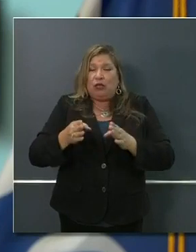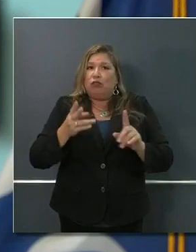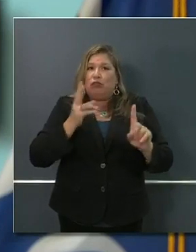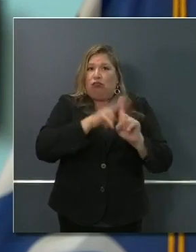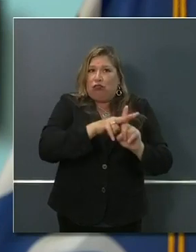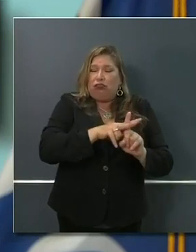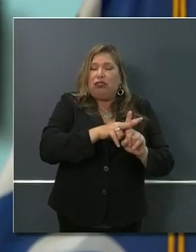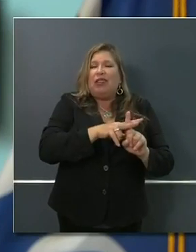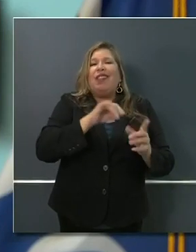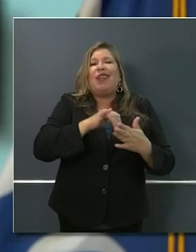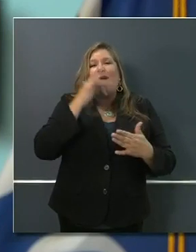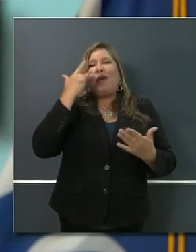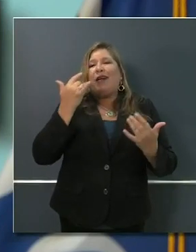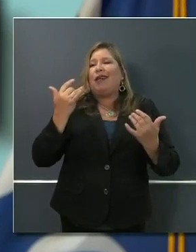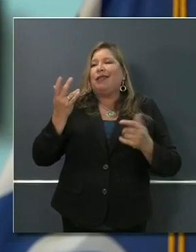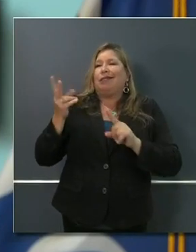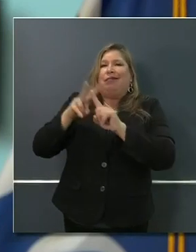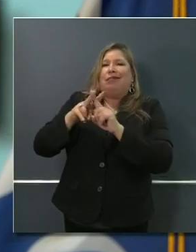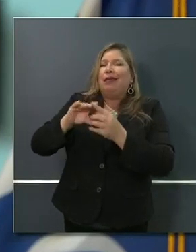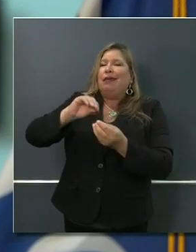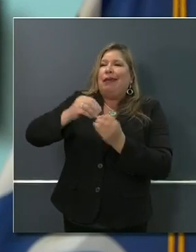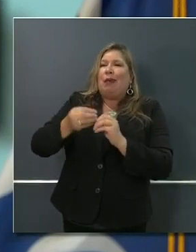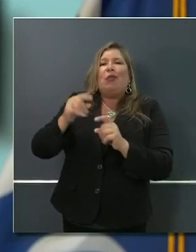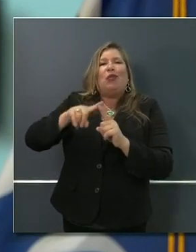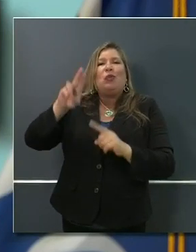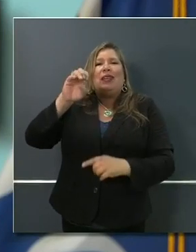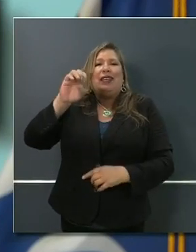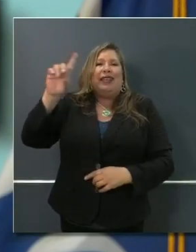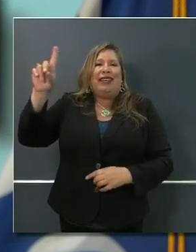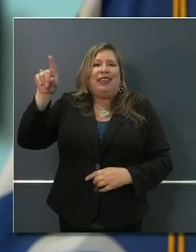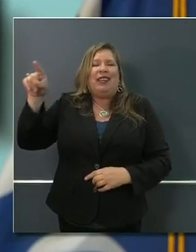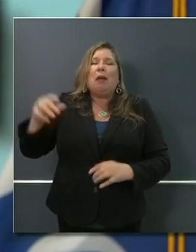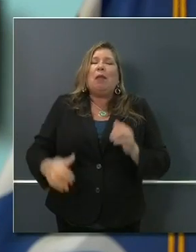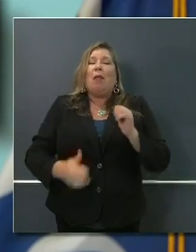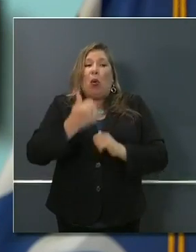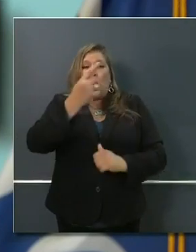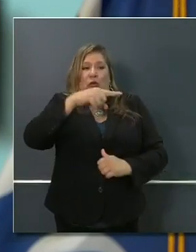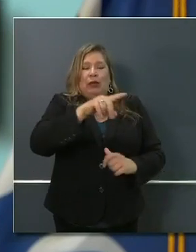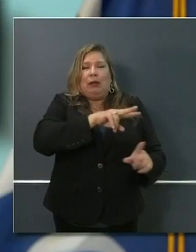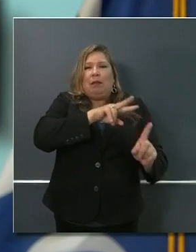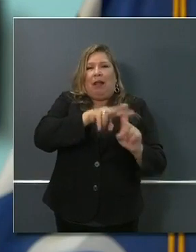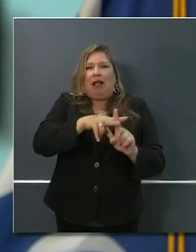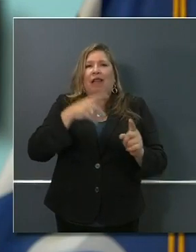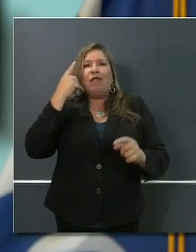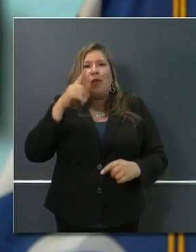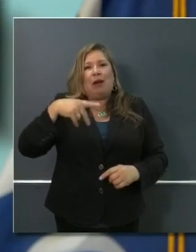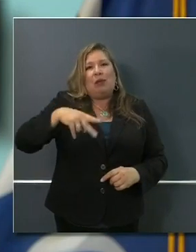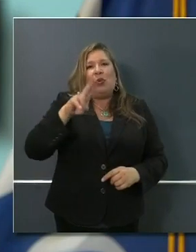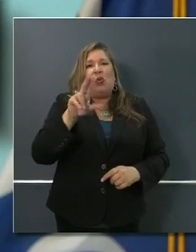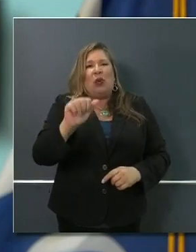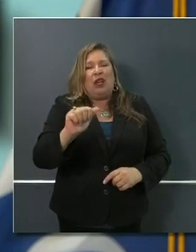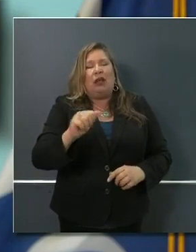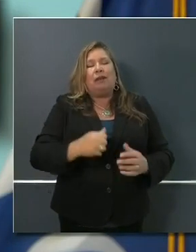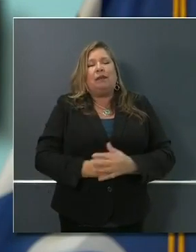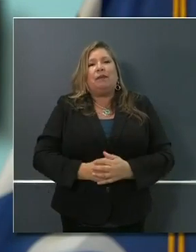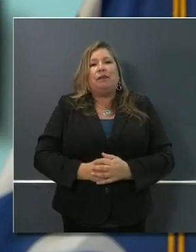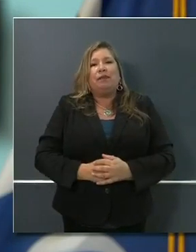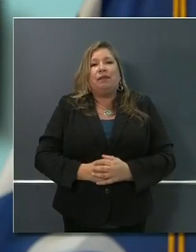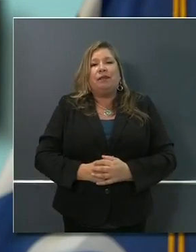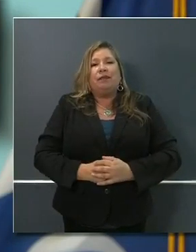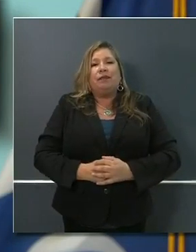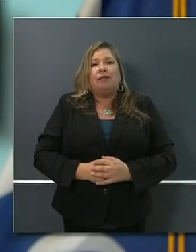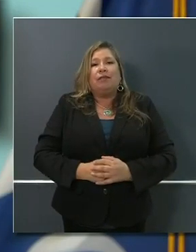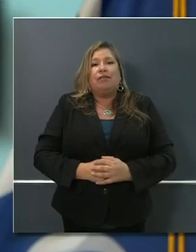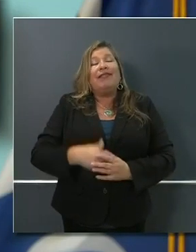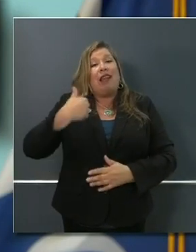increased volume was in that PUA category. I am deeply aware that many of you tried to